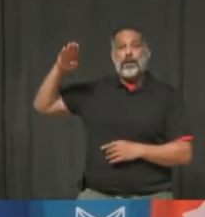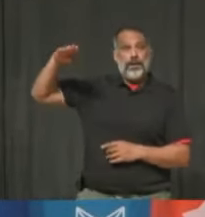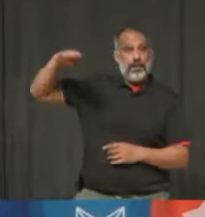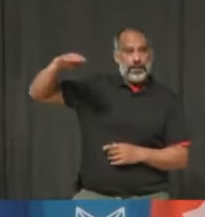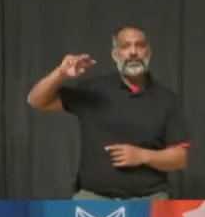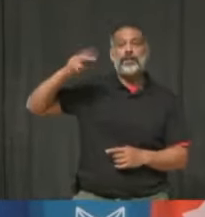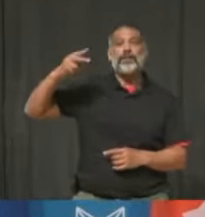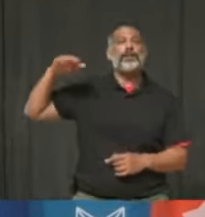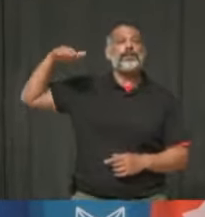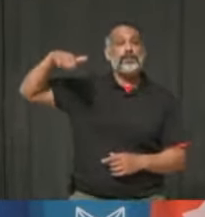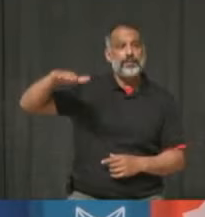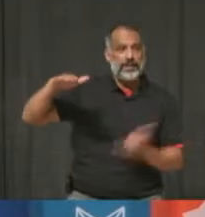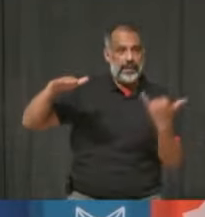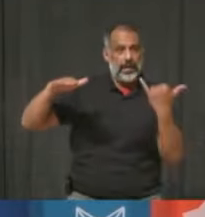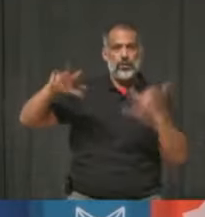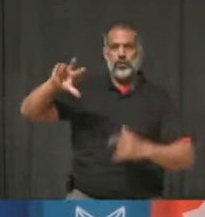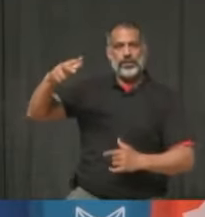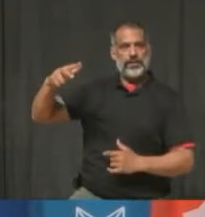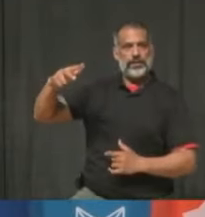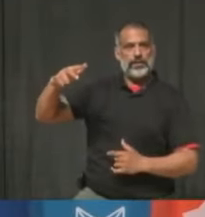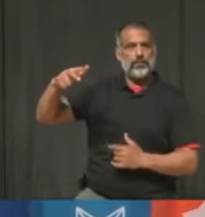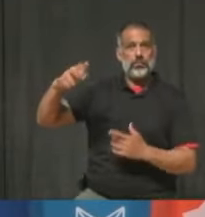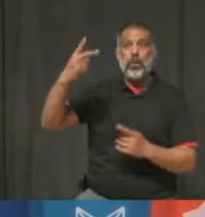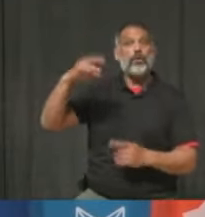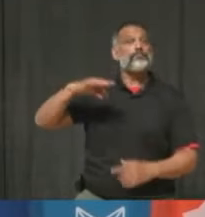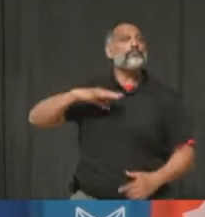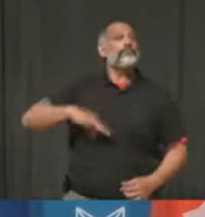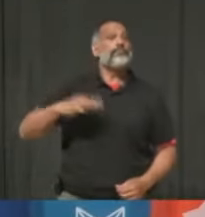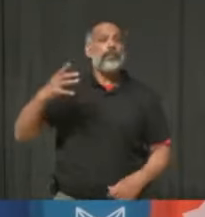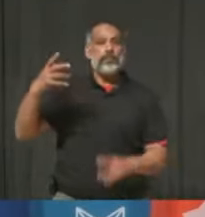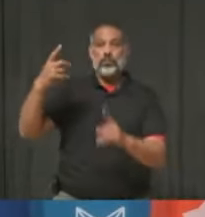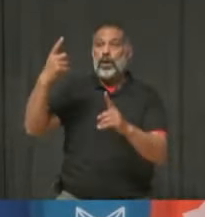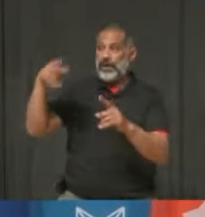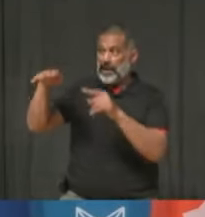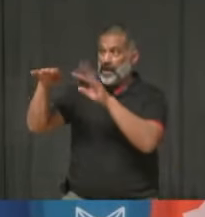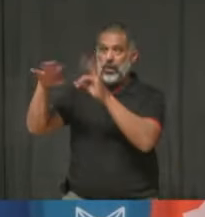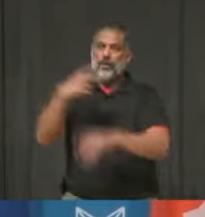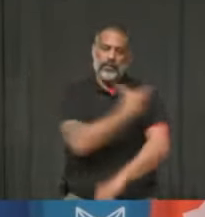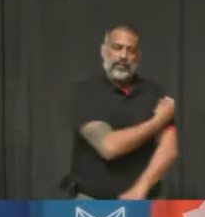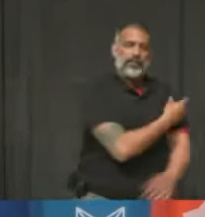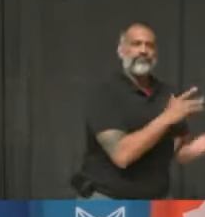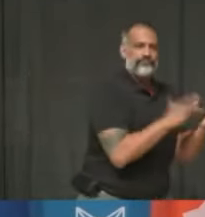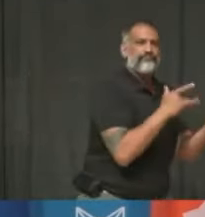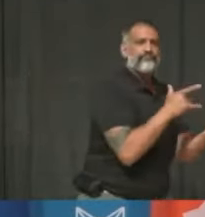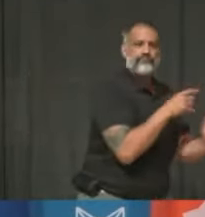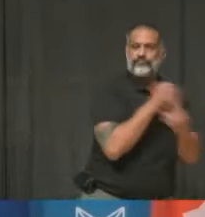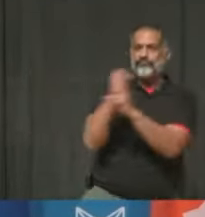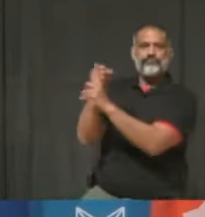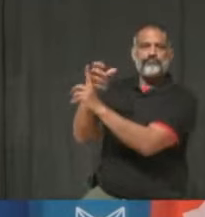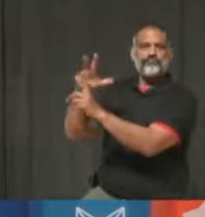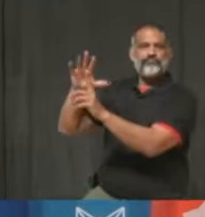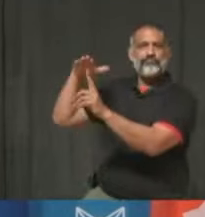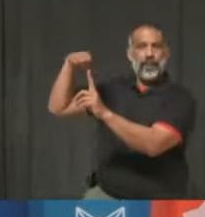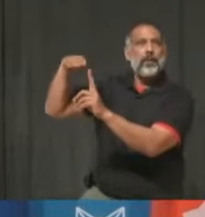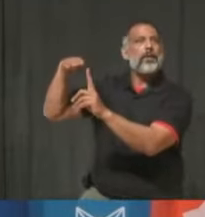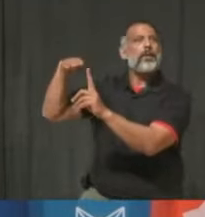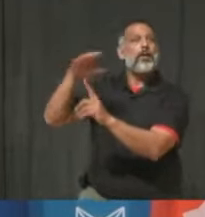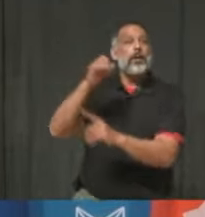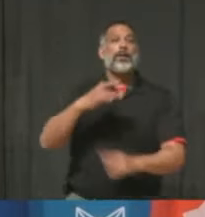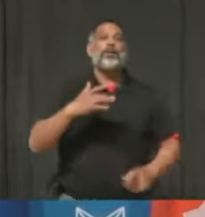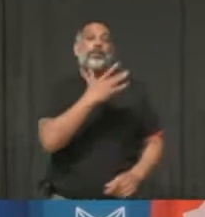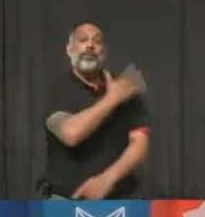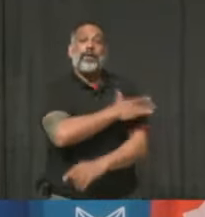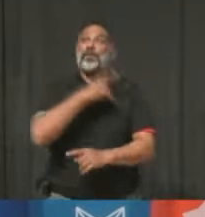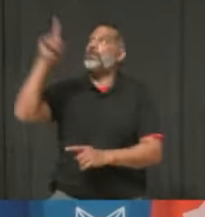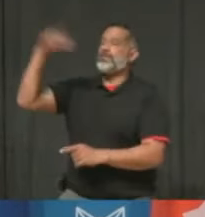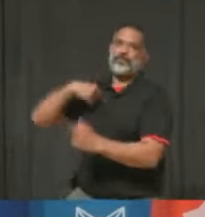program and our rapidly increasing first dose coverage. I want to thank the province for the increase in vaccine allocations